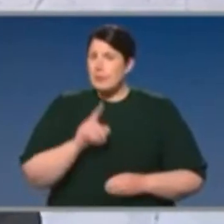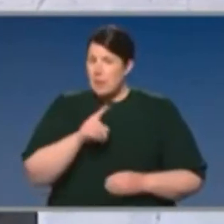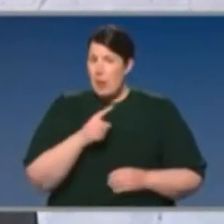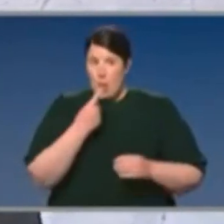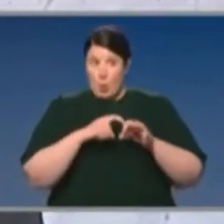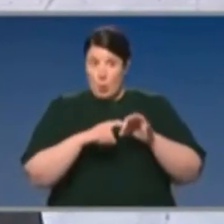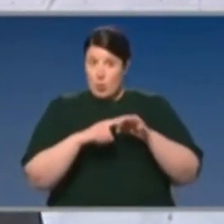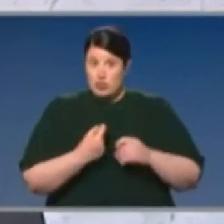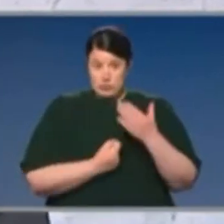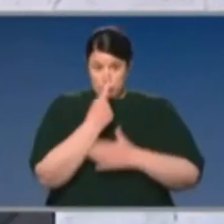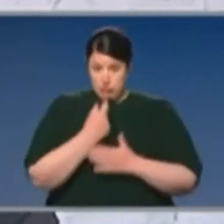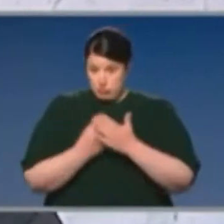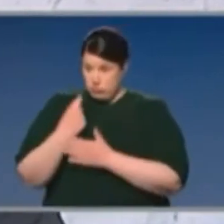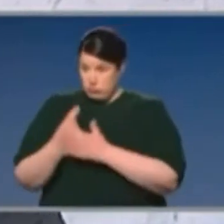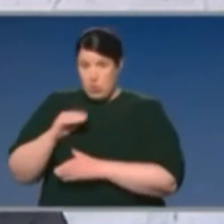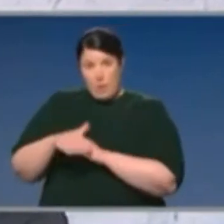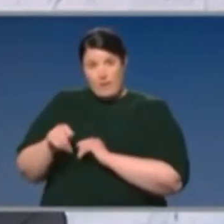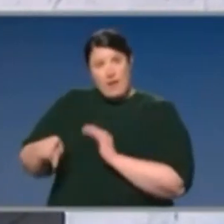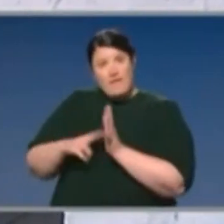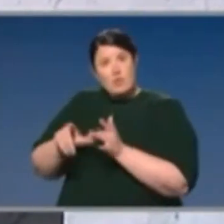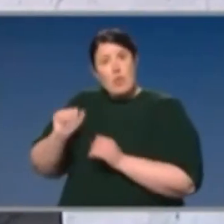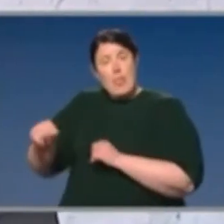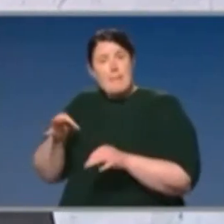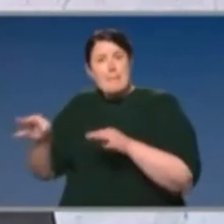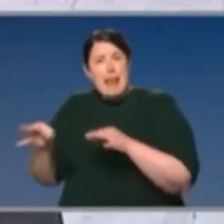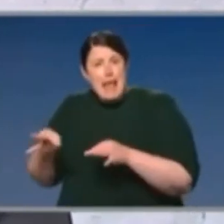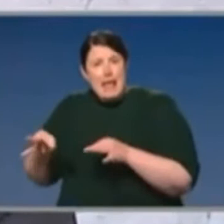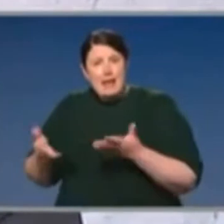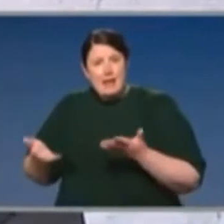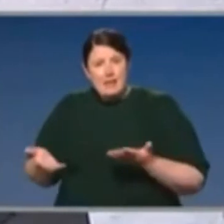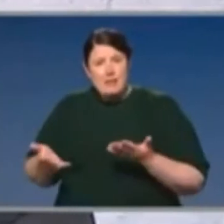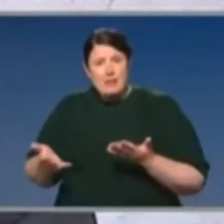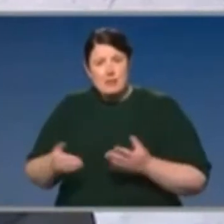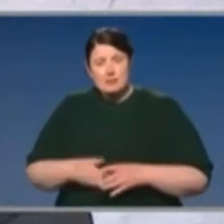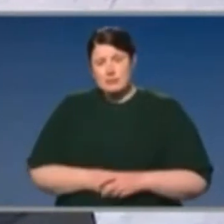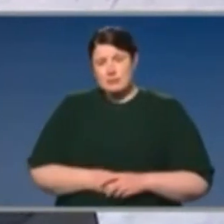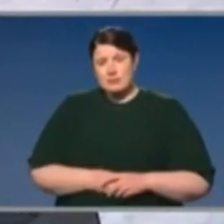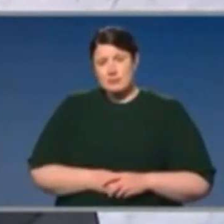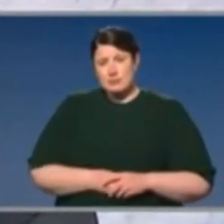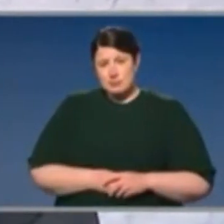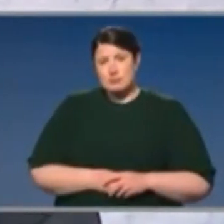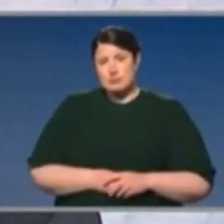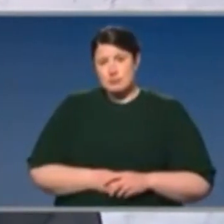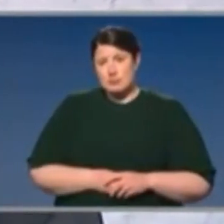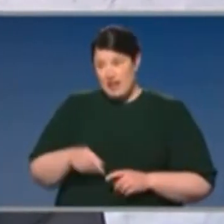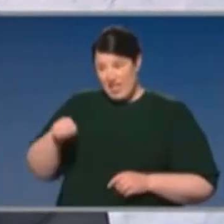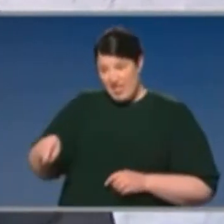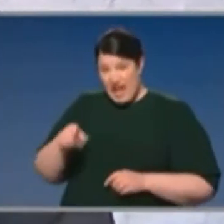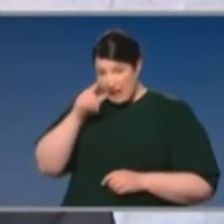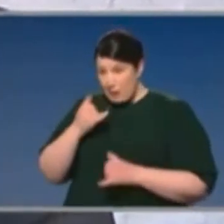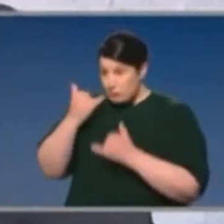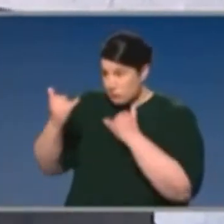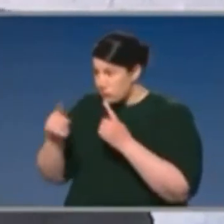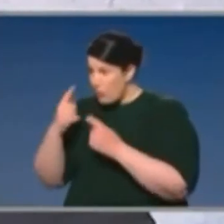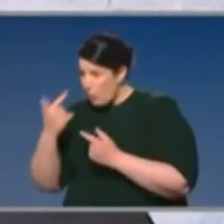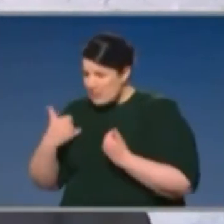questions that has been raised in relation to the Victorian plan is what assumption is being made about the efficacy of contact tracing